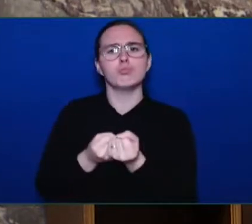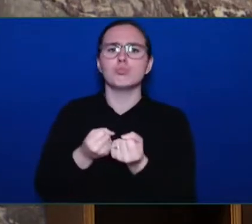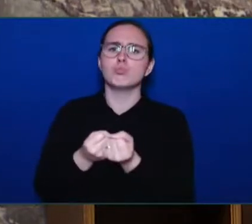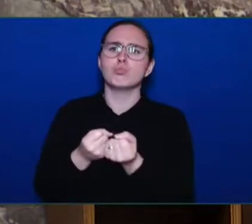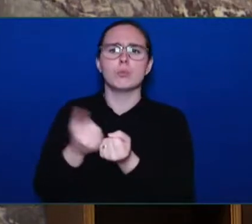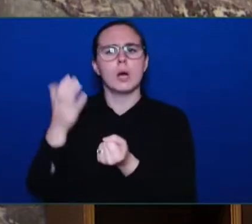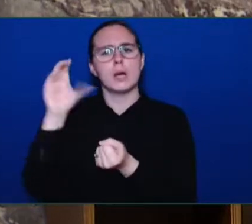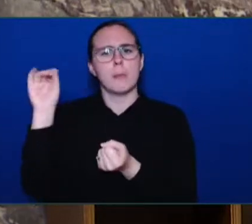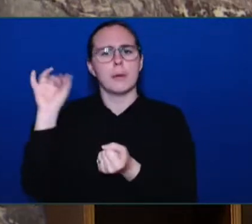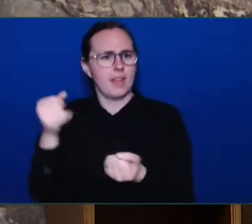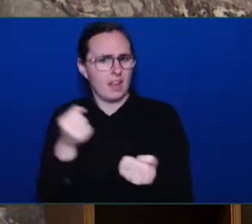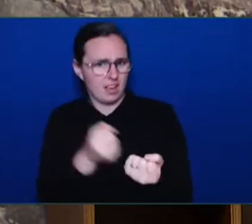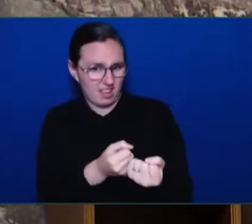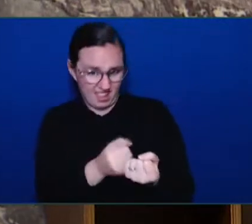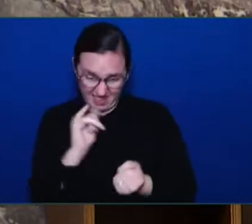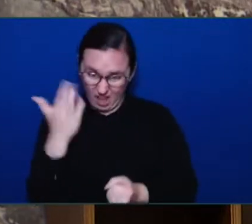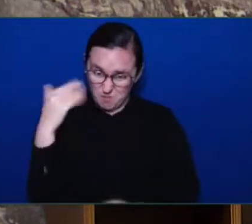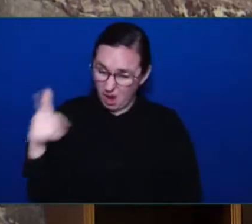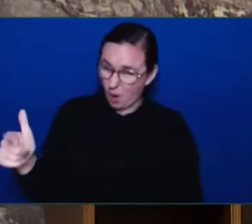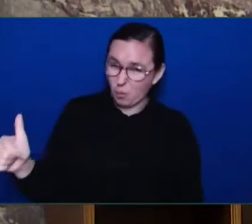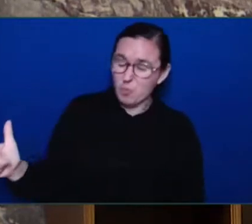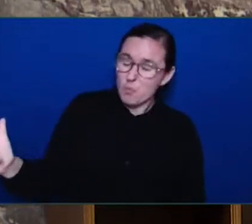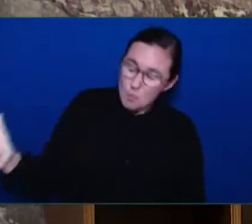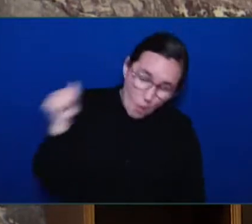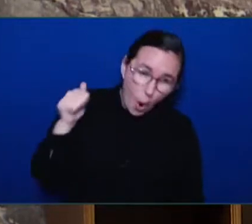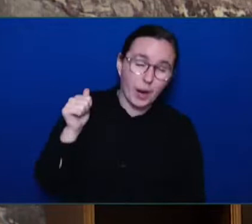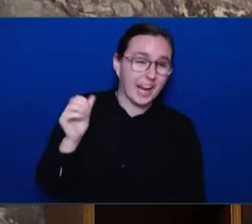pulling the rug out from under them with respect to the country?